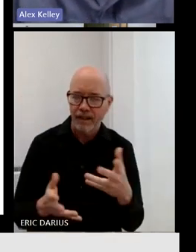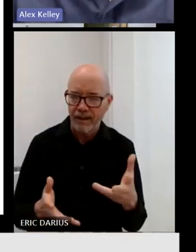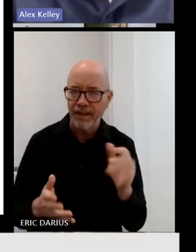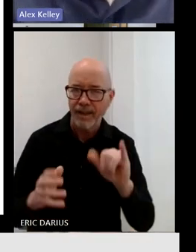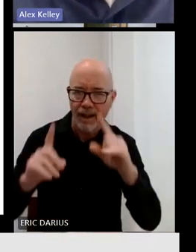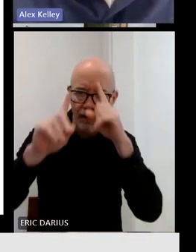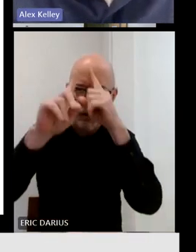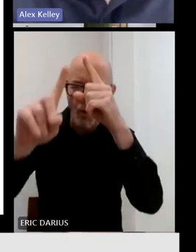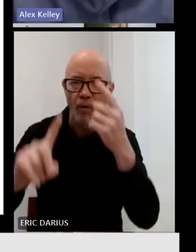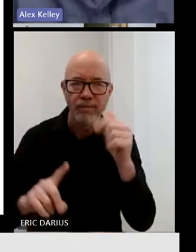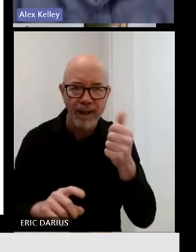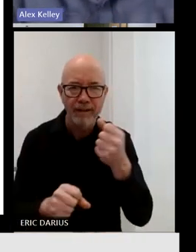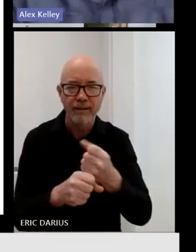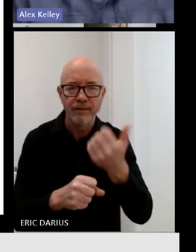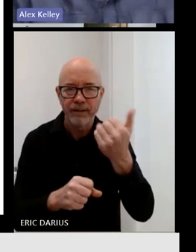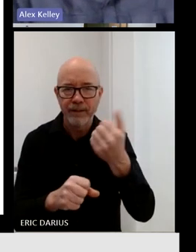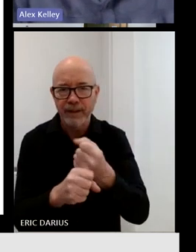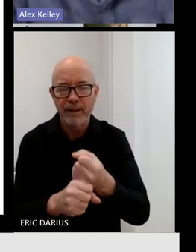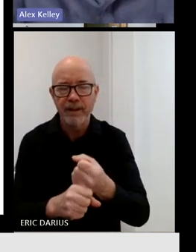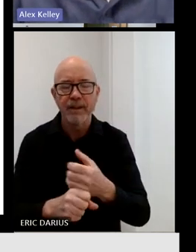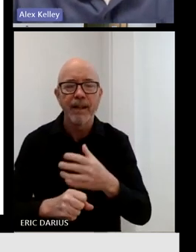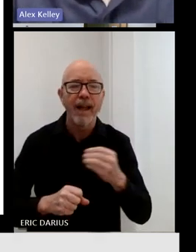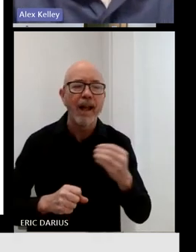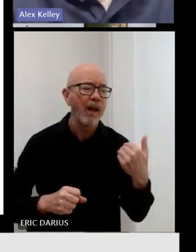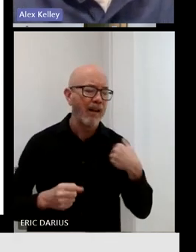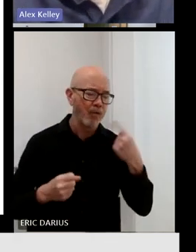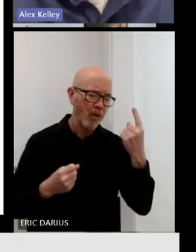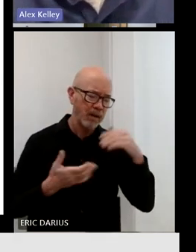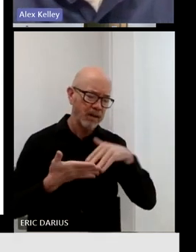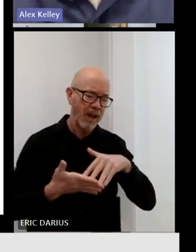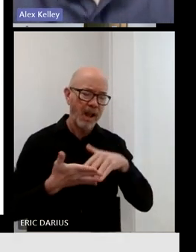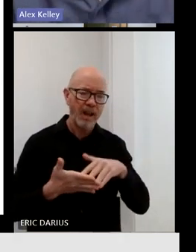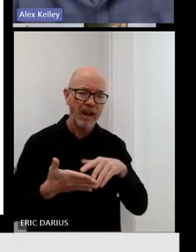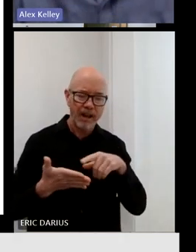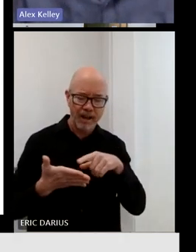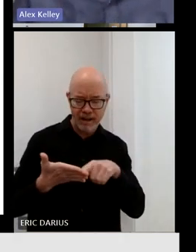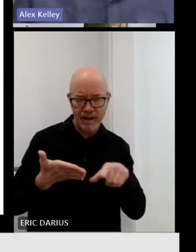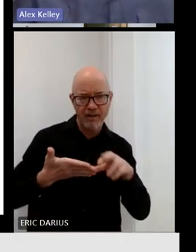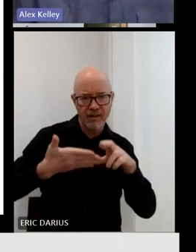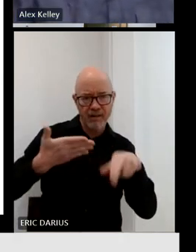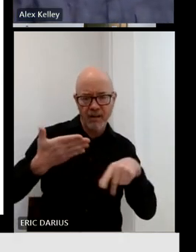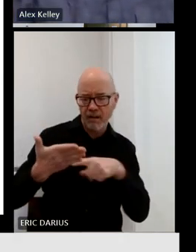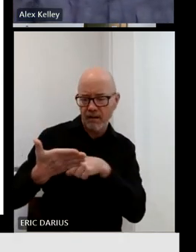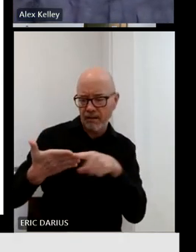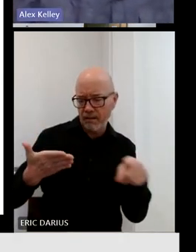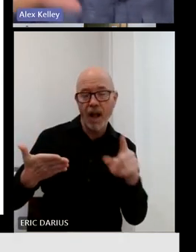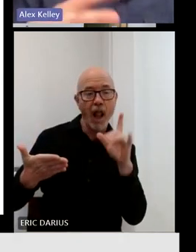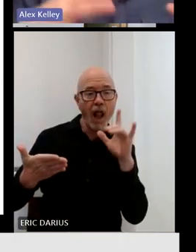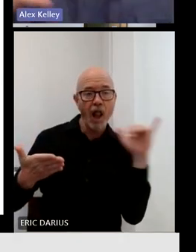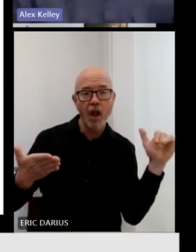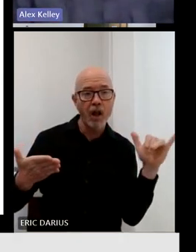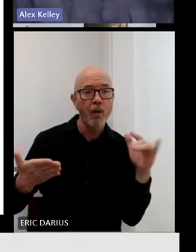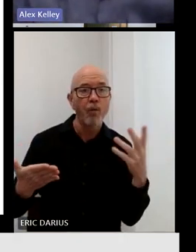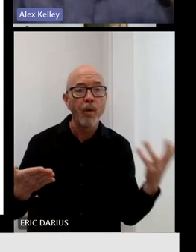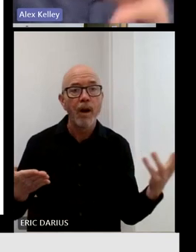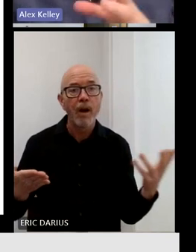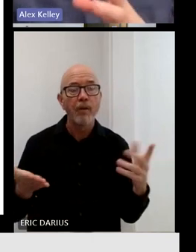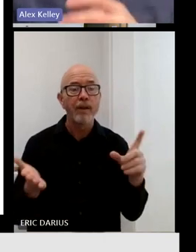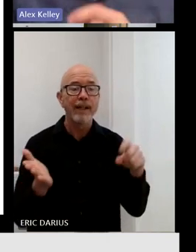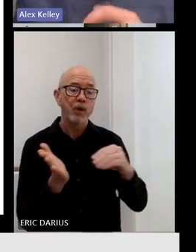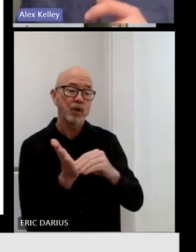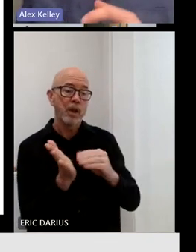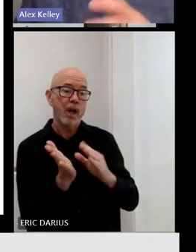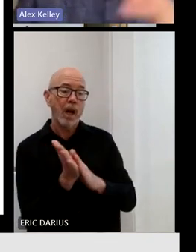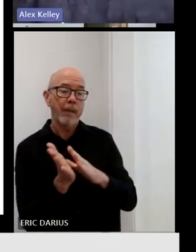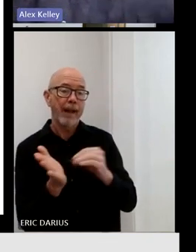towards resolution on that front. And so what this would involve is documenting and understanding the